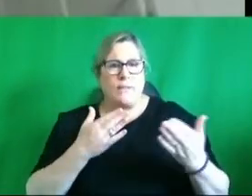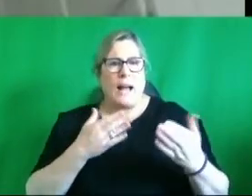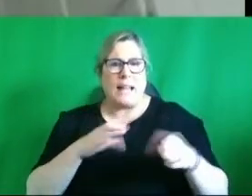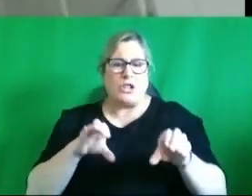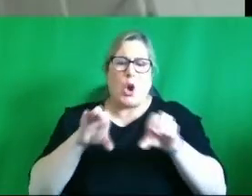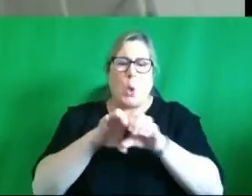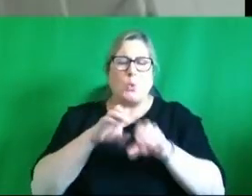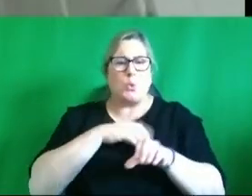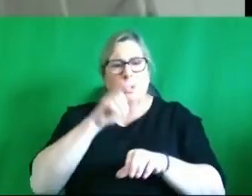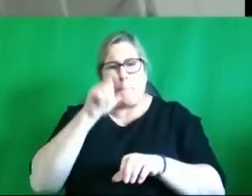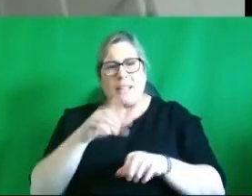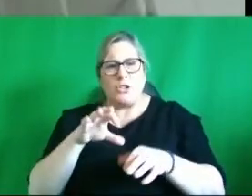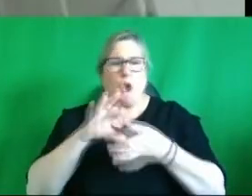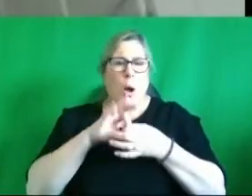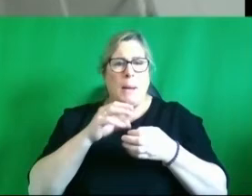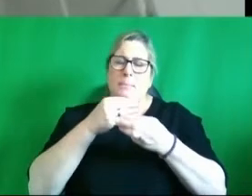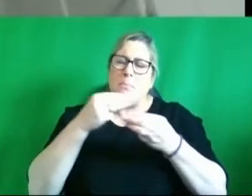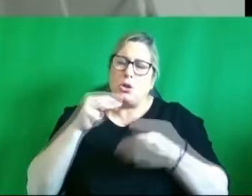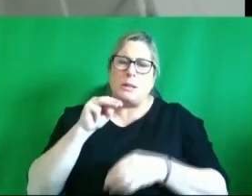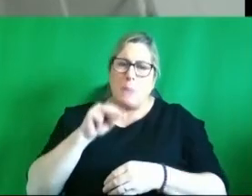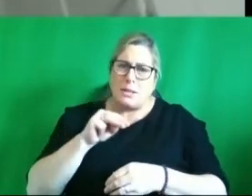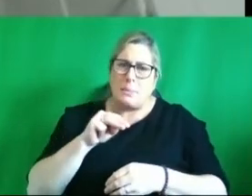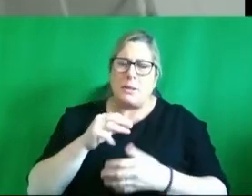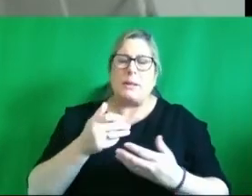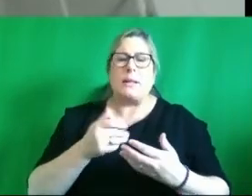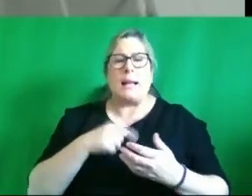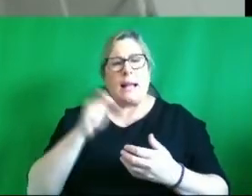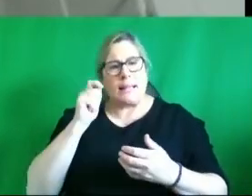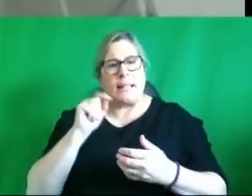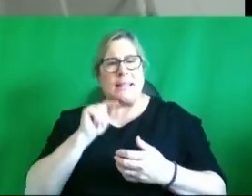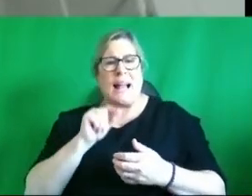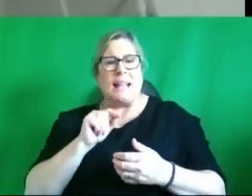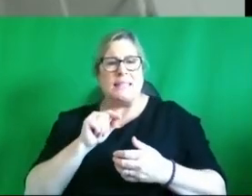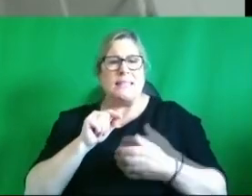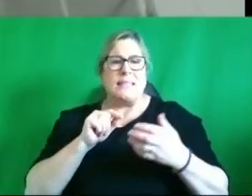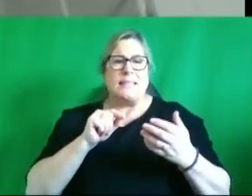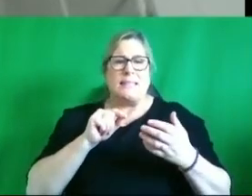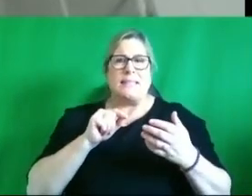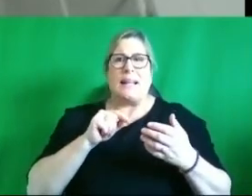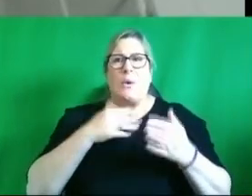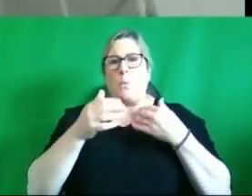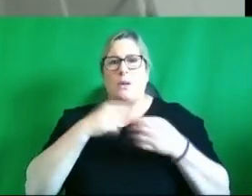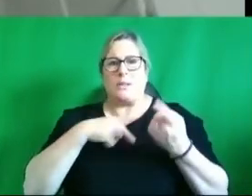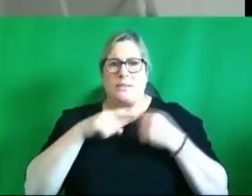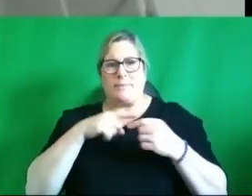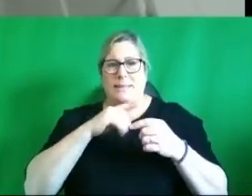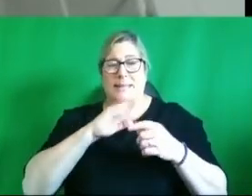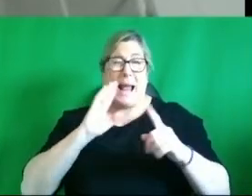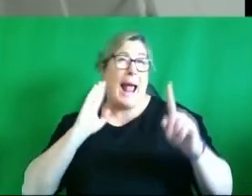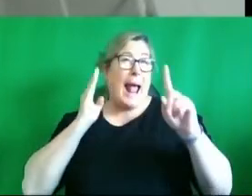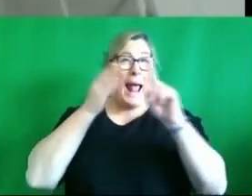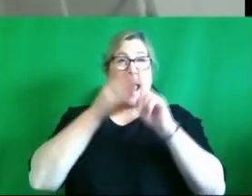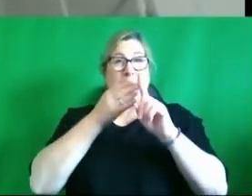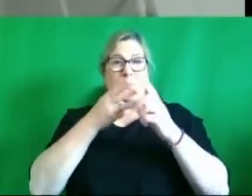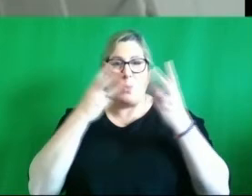home as possible and i think if that's kind of the the north star that we start off with that then we